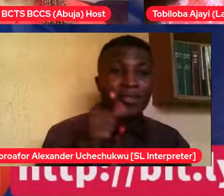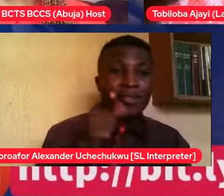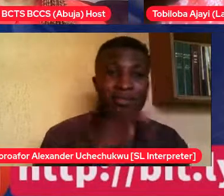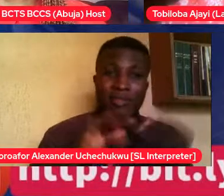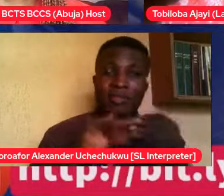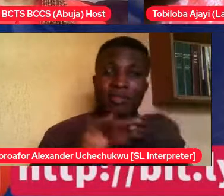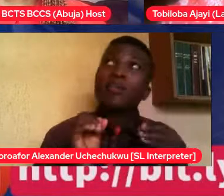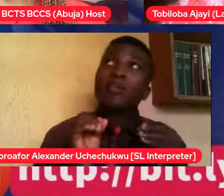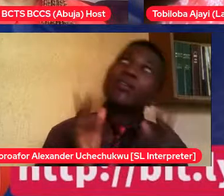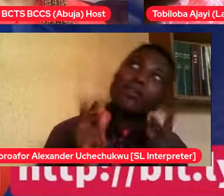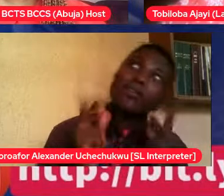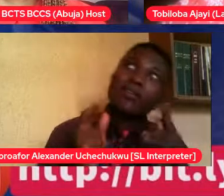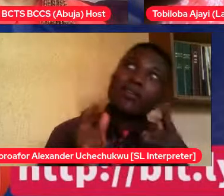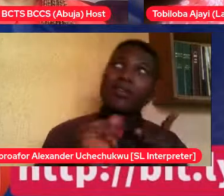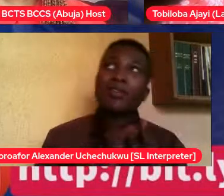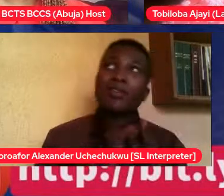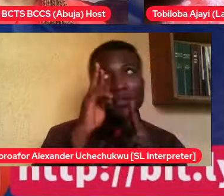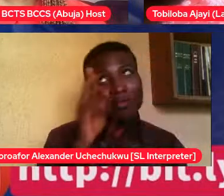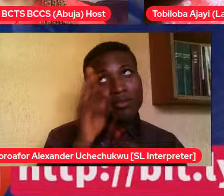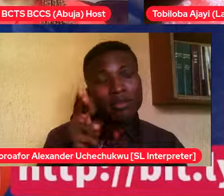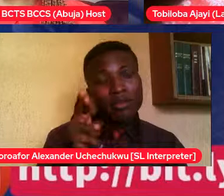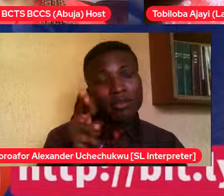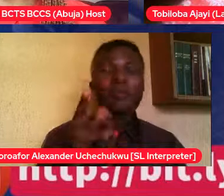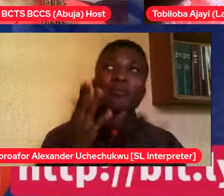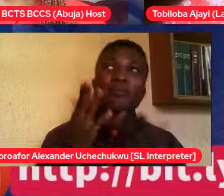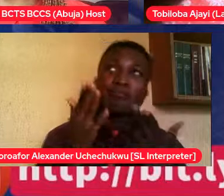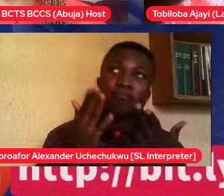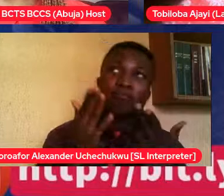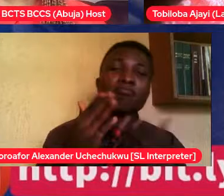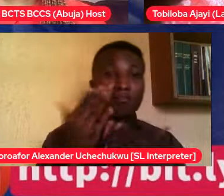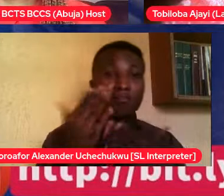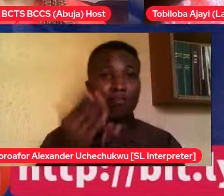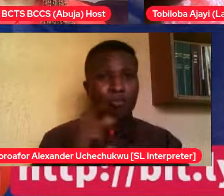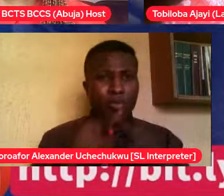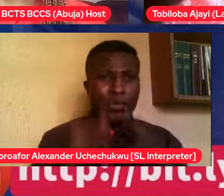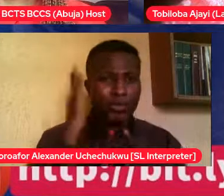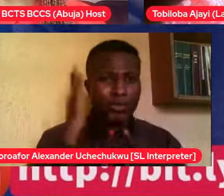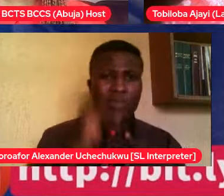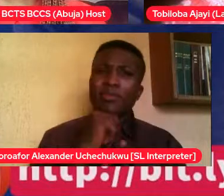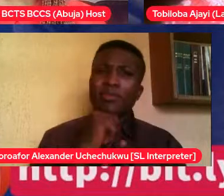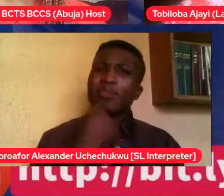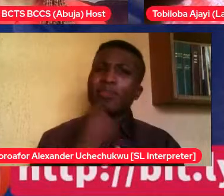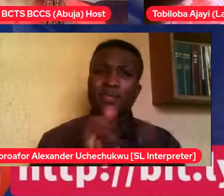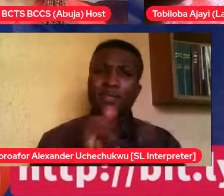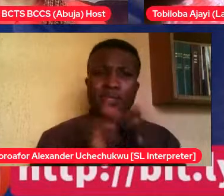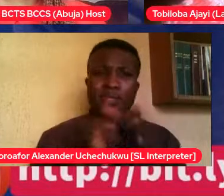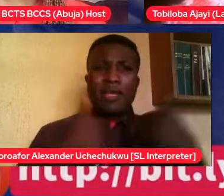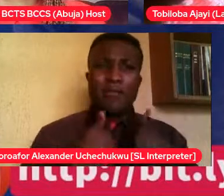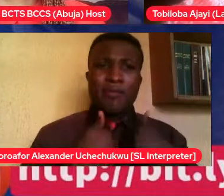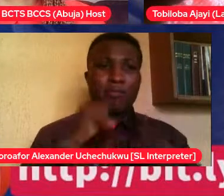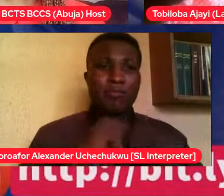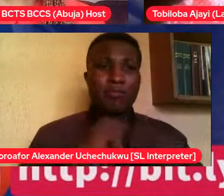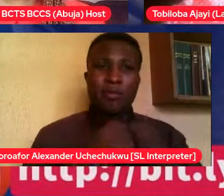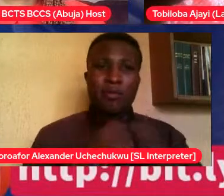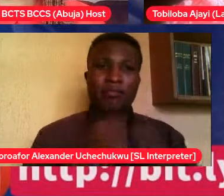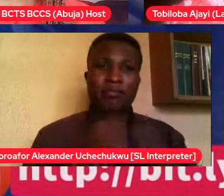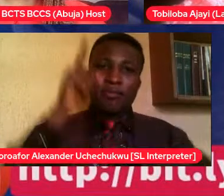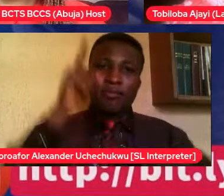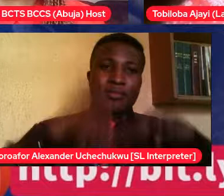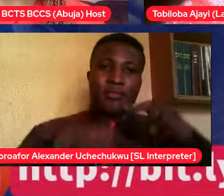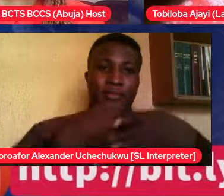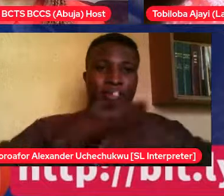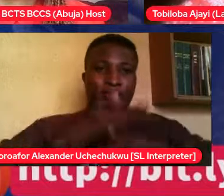have issues with potential. It was my dad that was saying it. So, you can imagine the kind of relationship we had